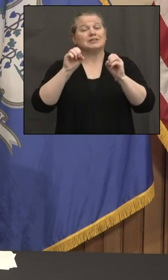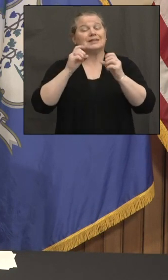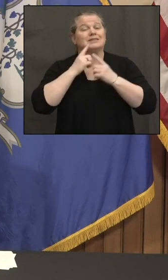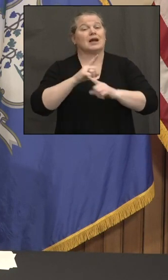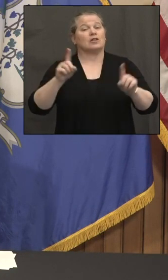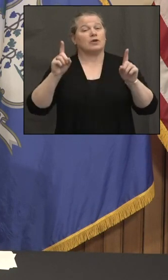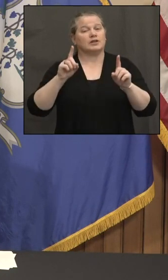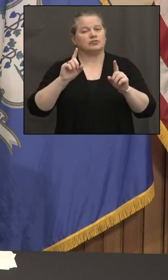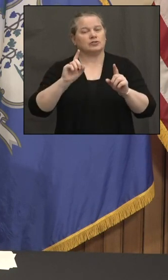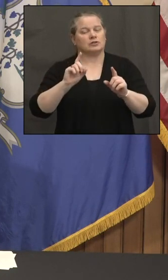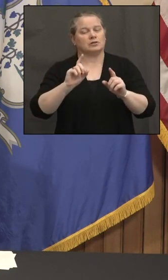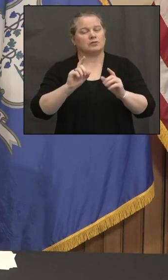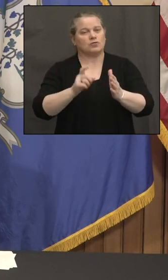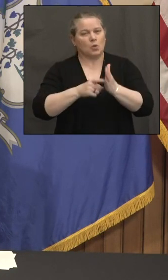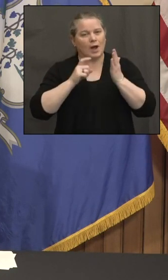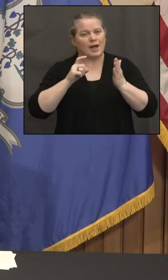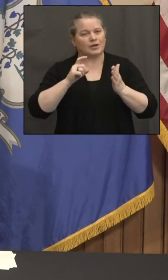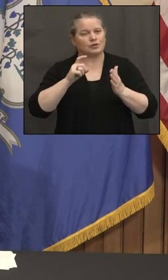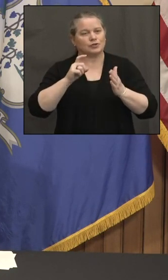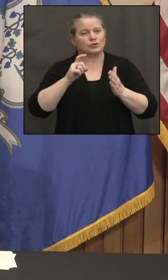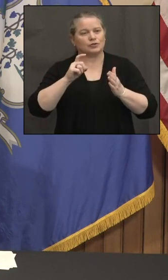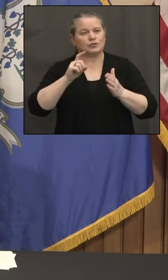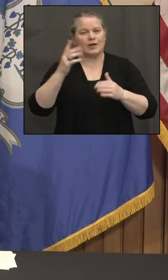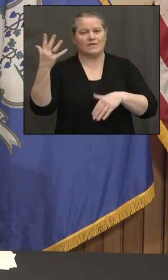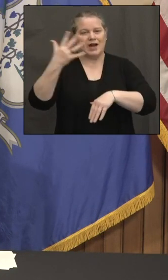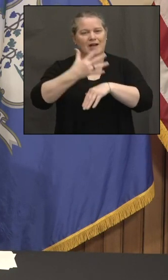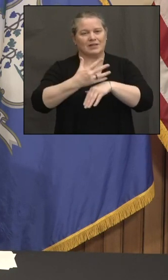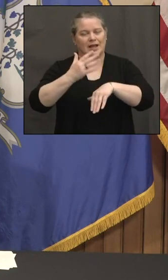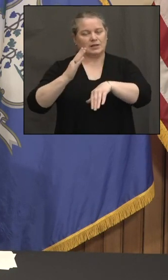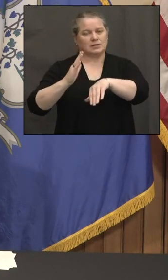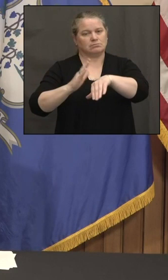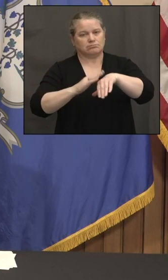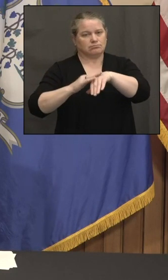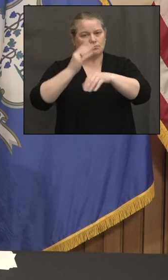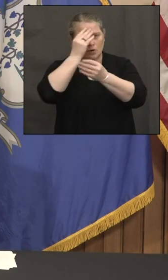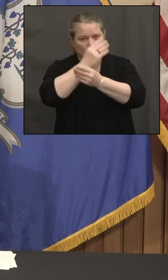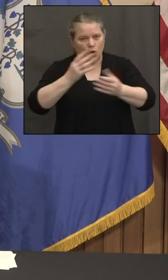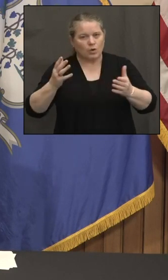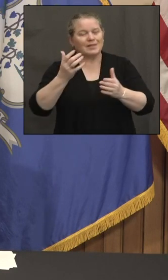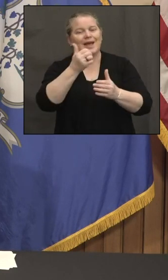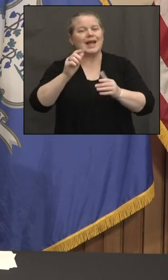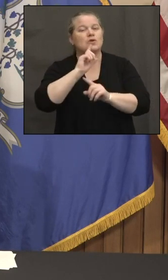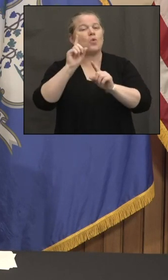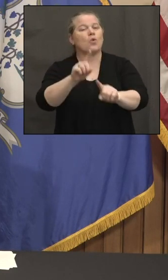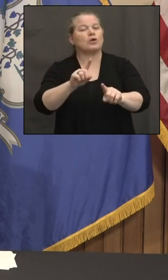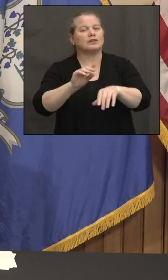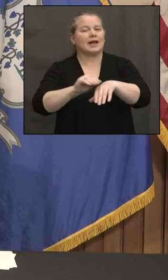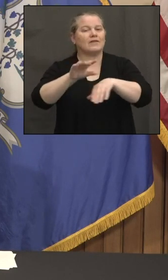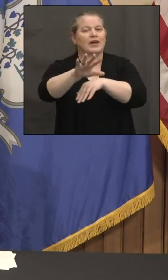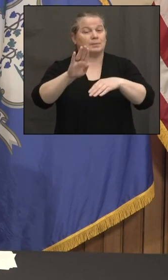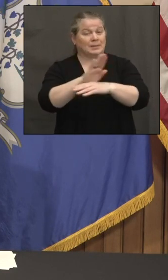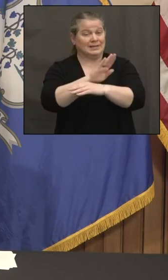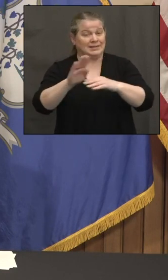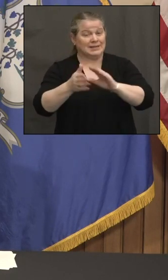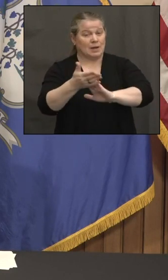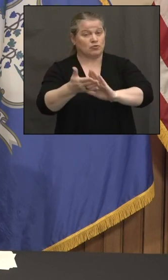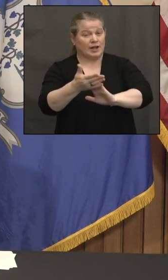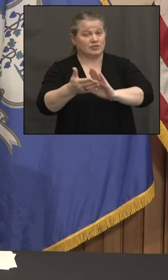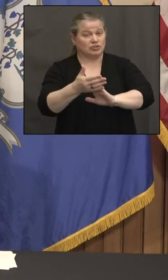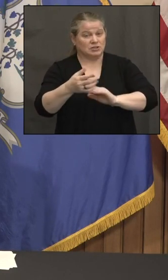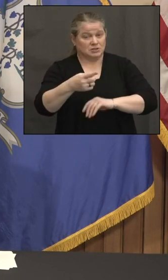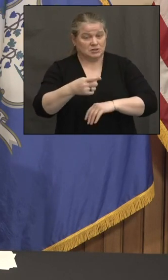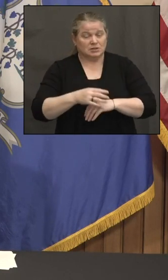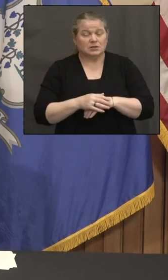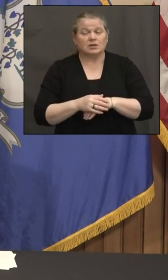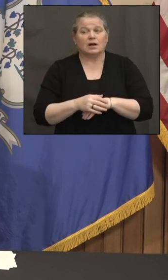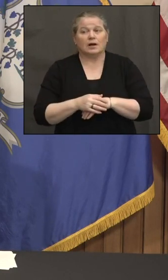uh, orders related to such declarations that affect, uh, business operations. Um, you've been, you've given some